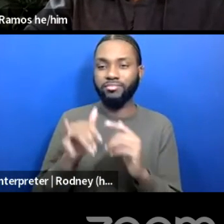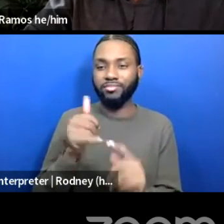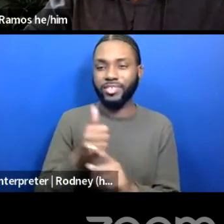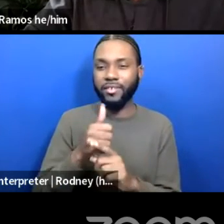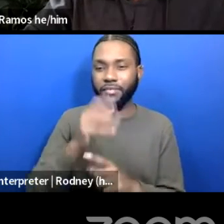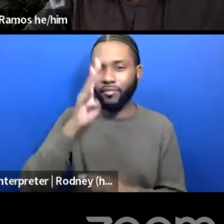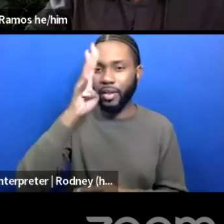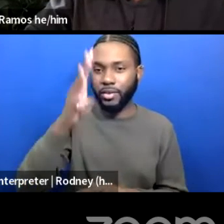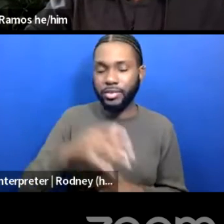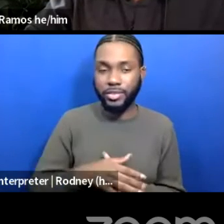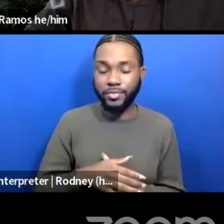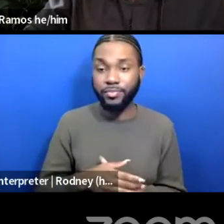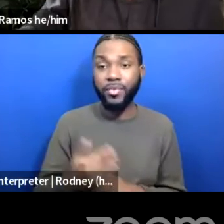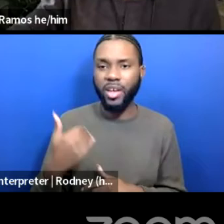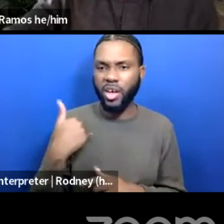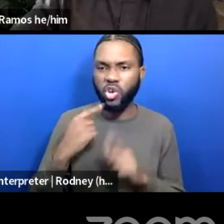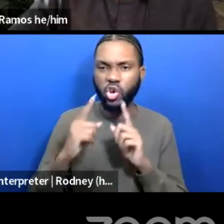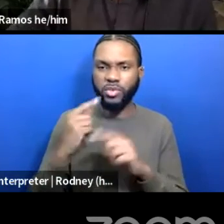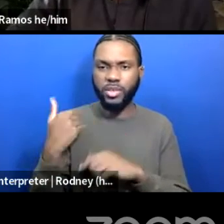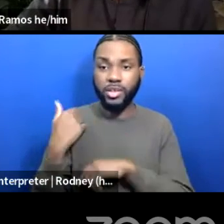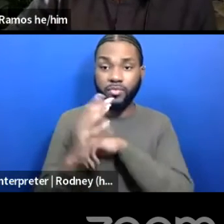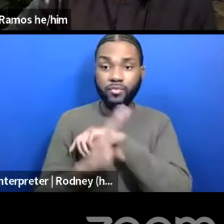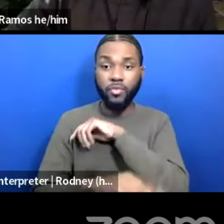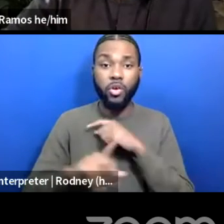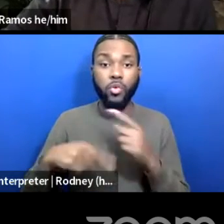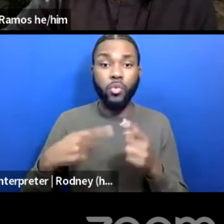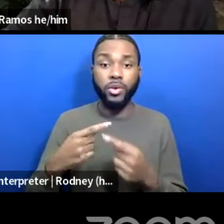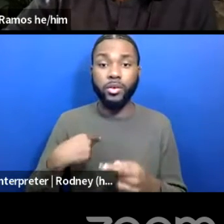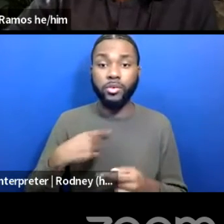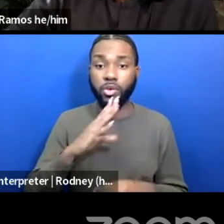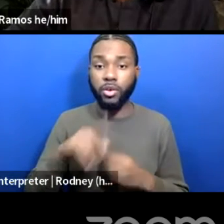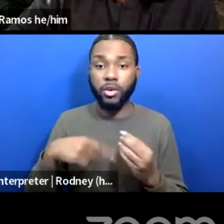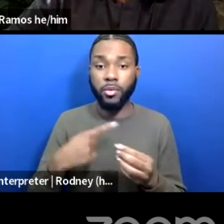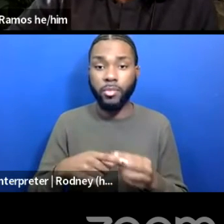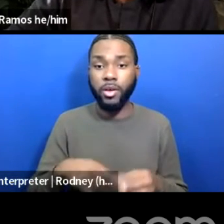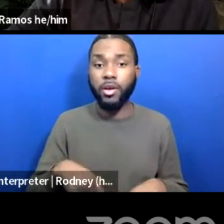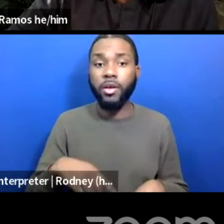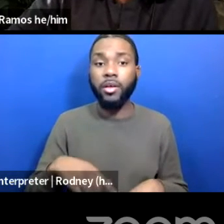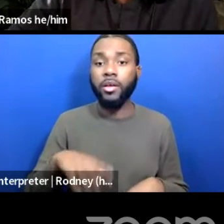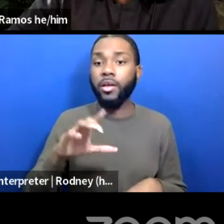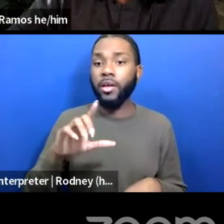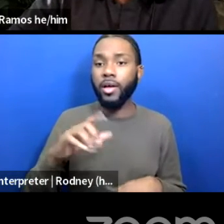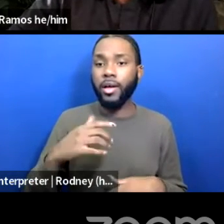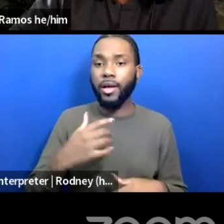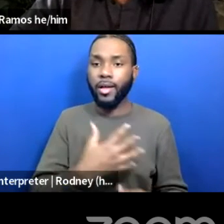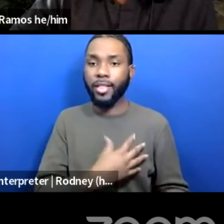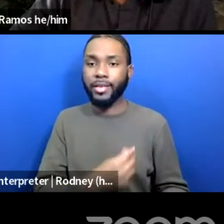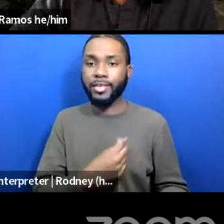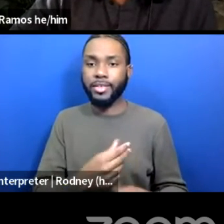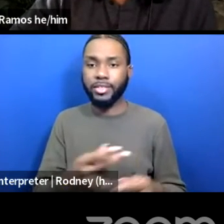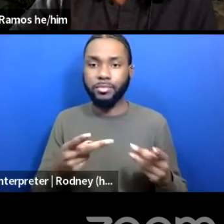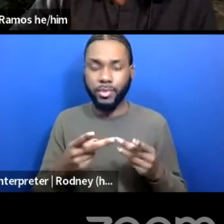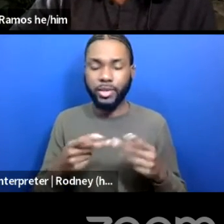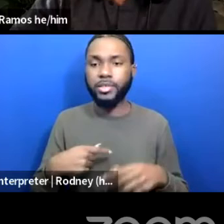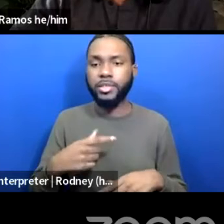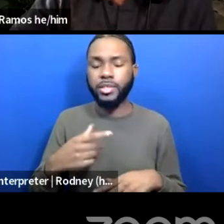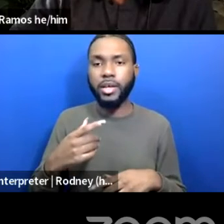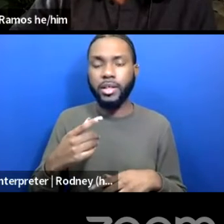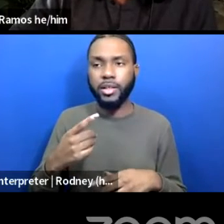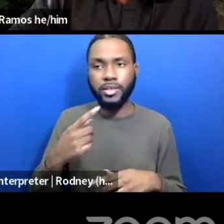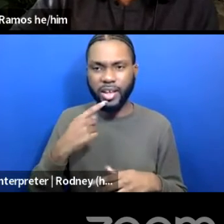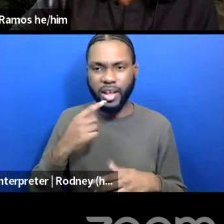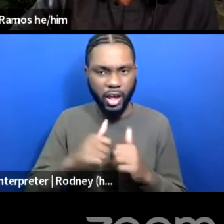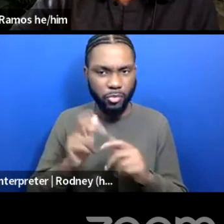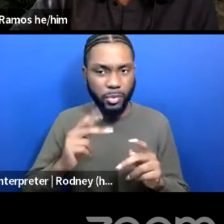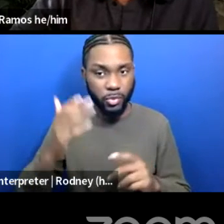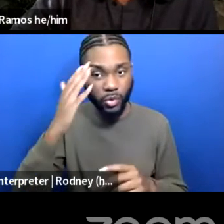a conversation this last fall with someone when I was talking about lactation space. I said, oh no, we have a fantastic lactation space. And I said, well, how do people know? Because part